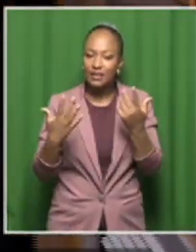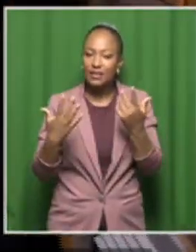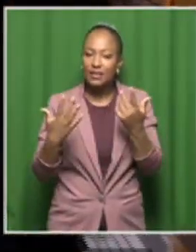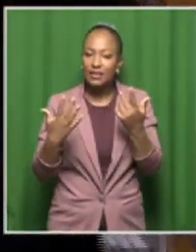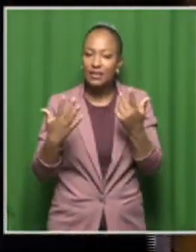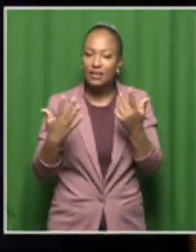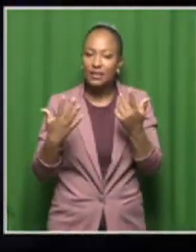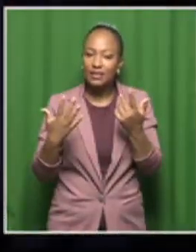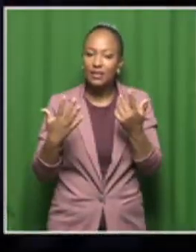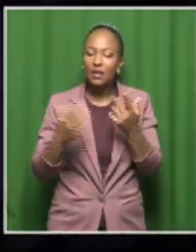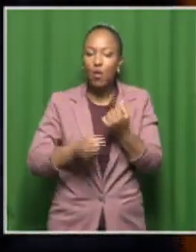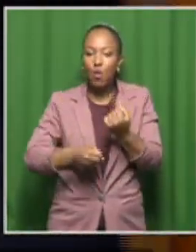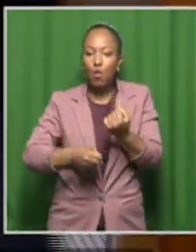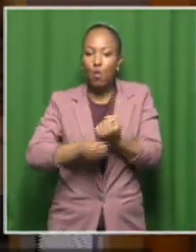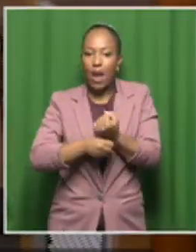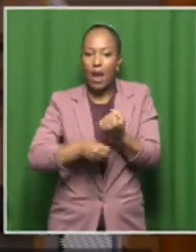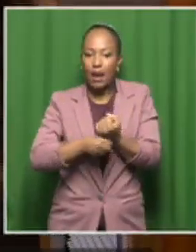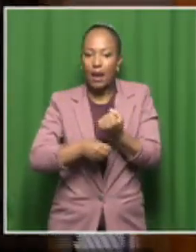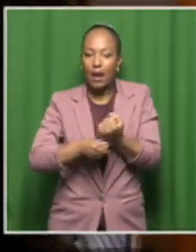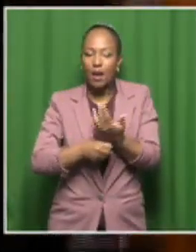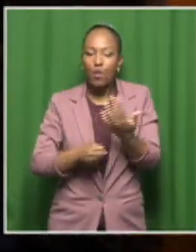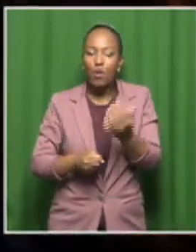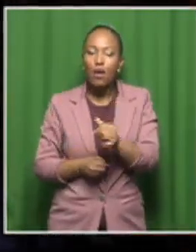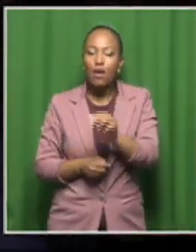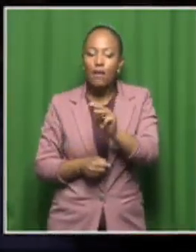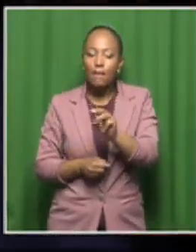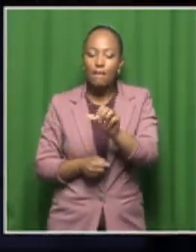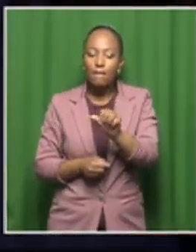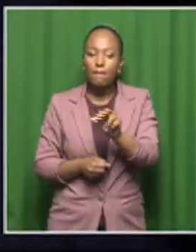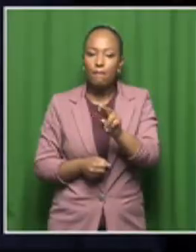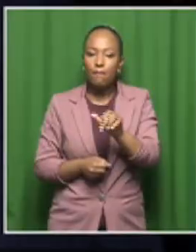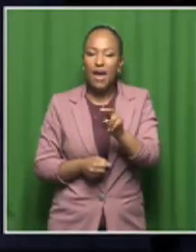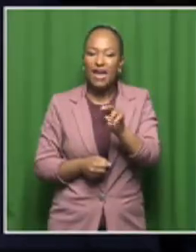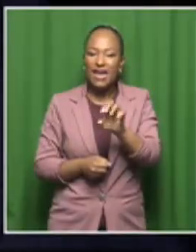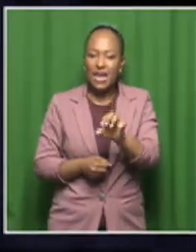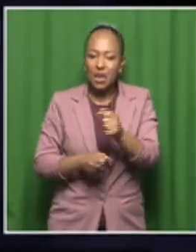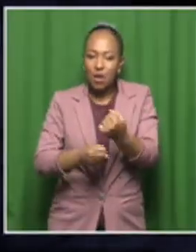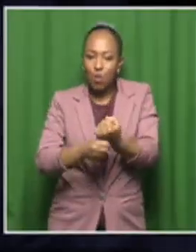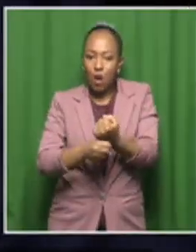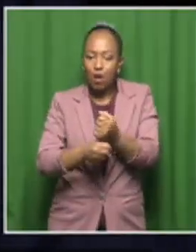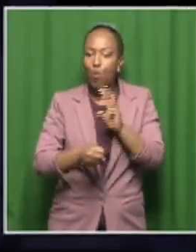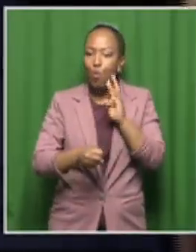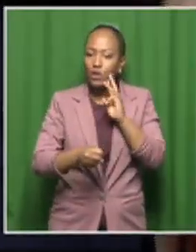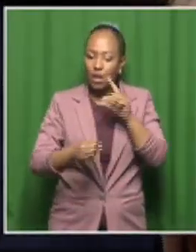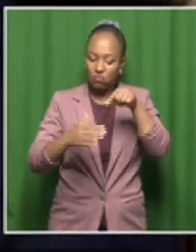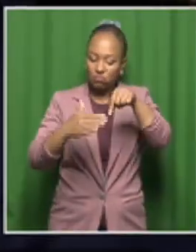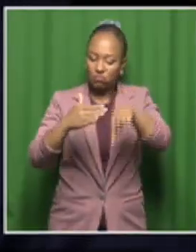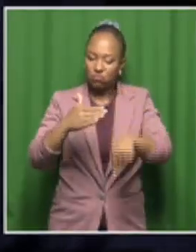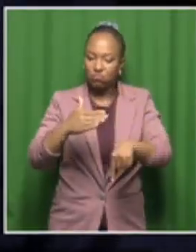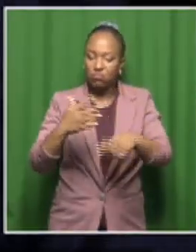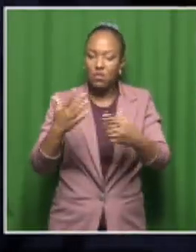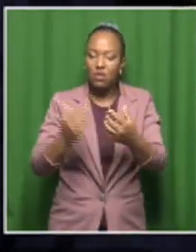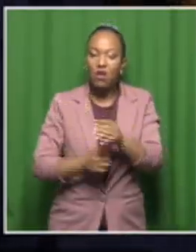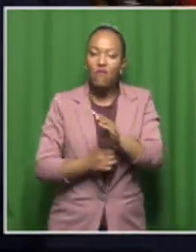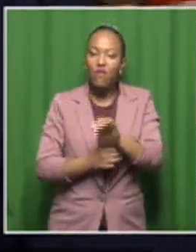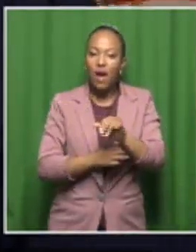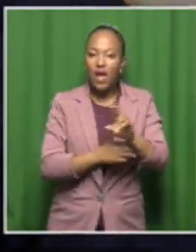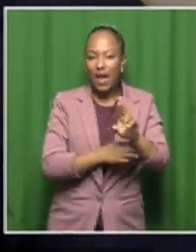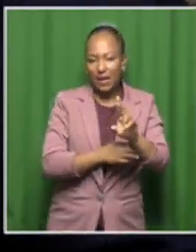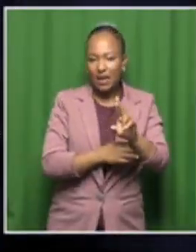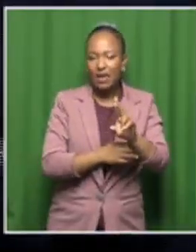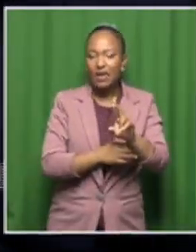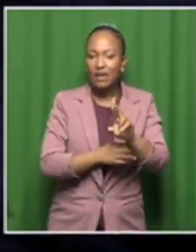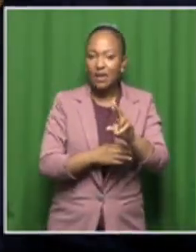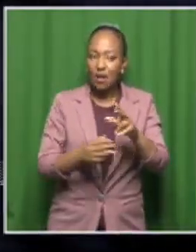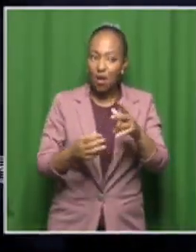in particular work on marine sciences and marine studies, as well as energy and also on the 4IR. And we are